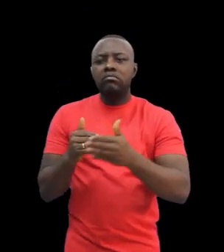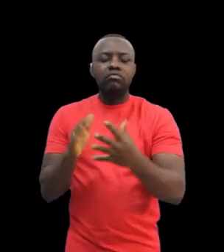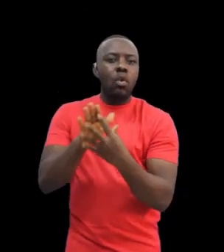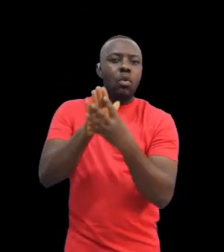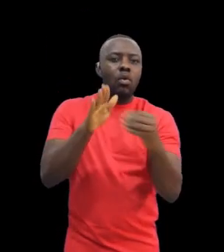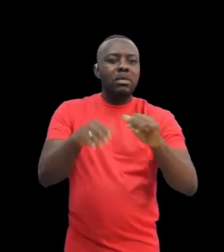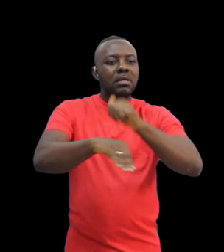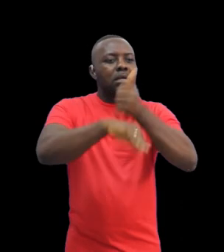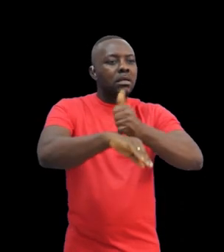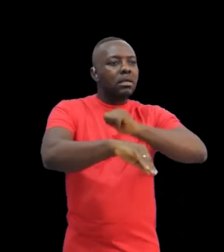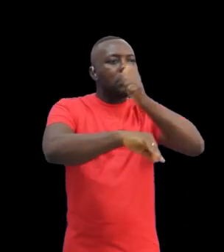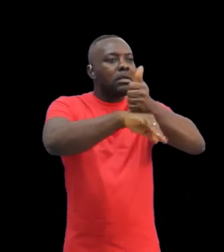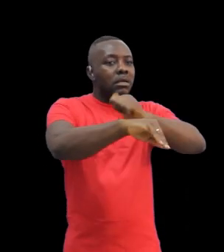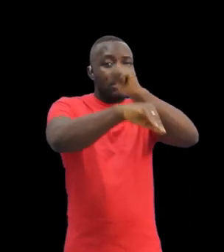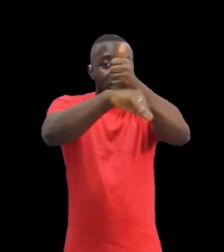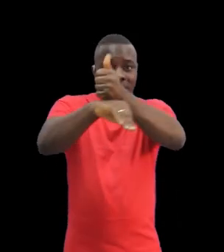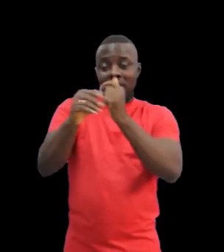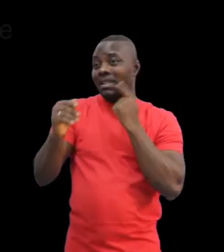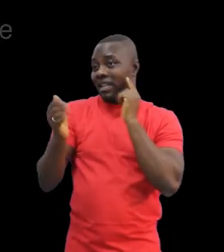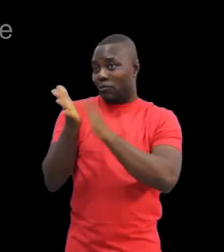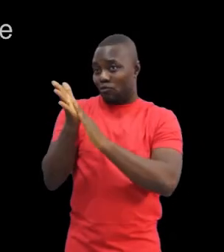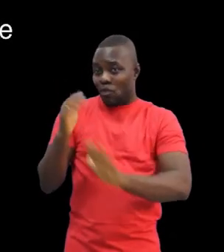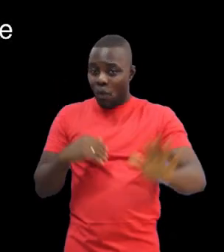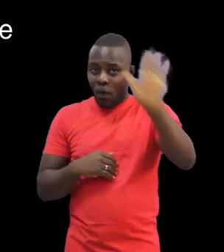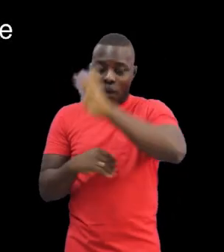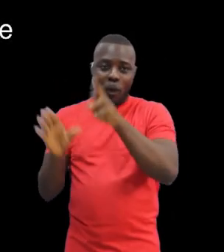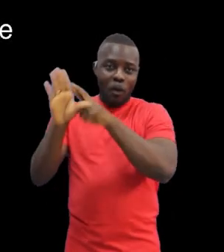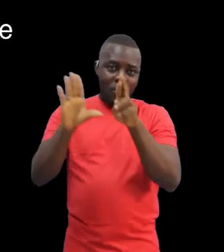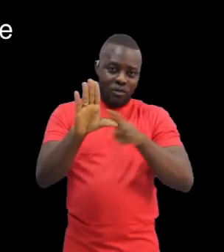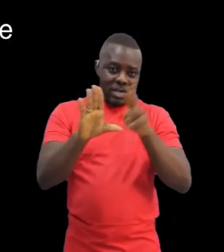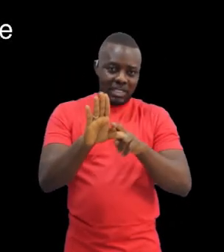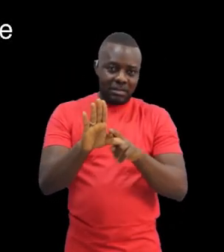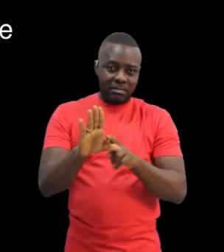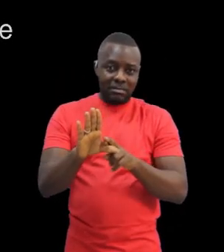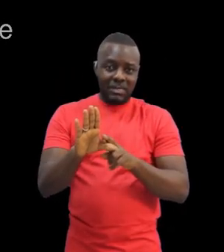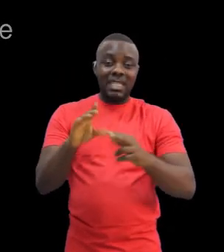responded by supporting the foster deaf education model at State School for the Deaf.